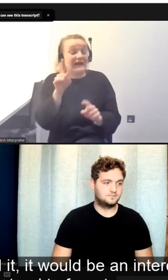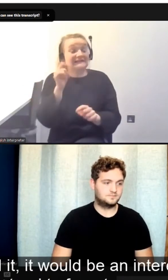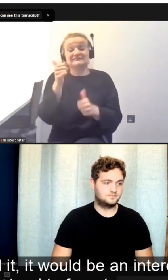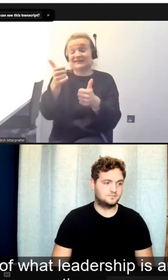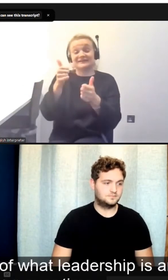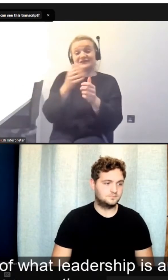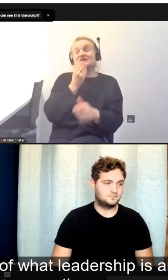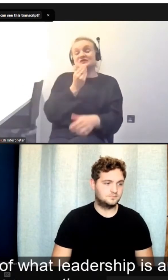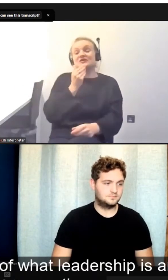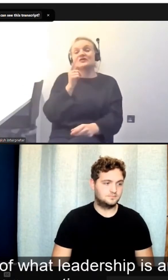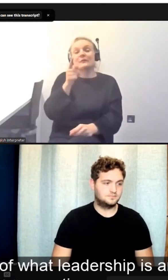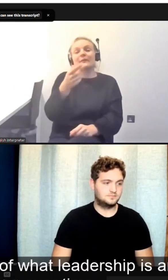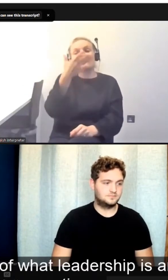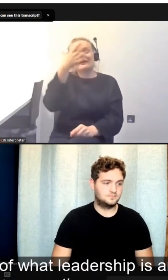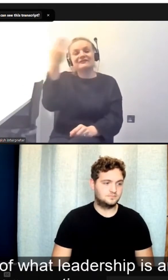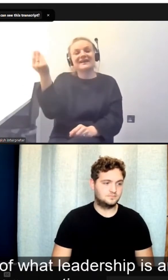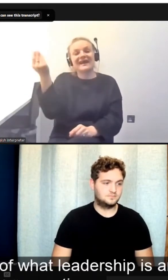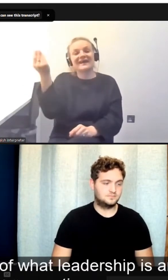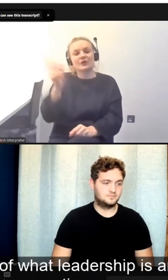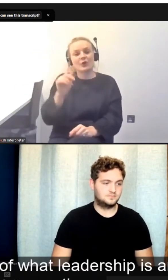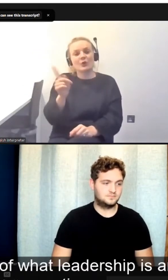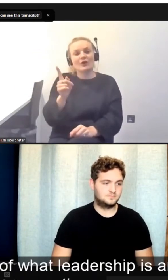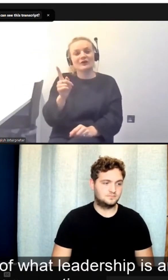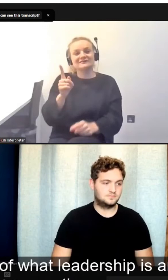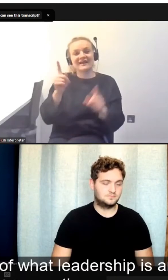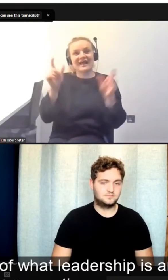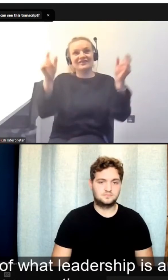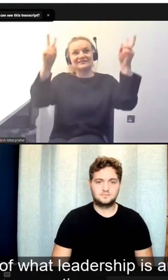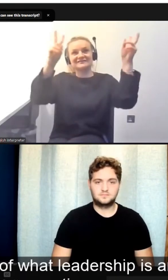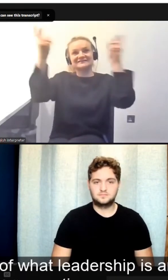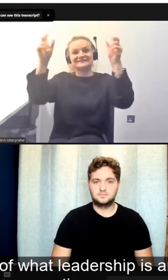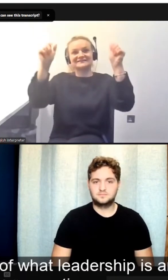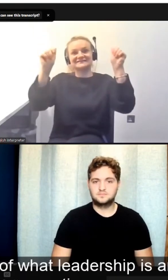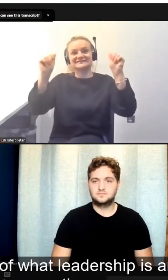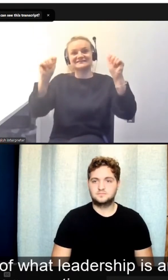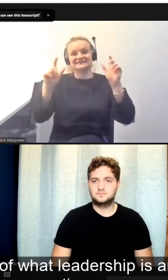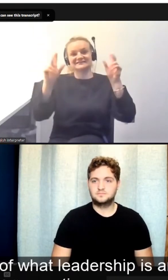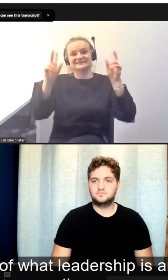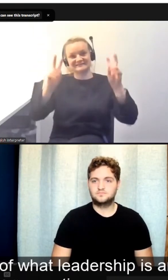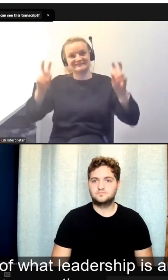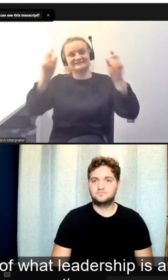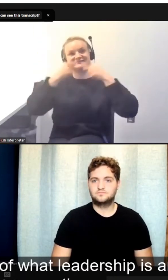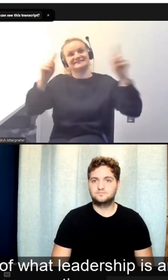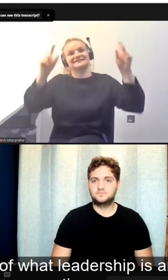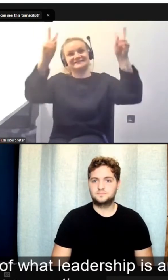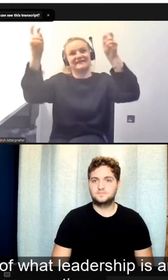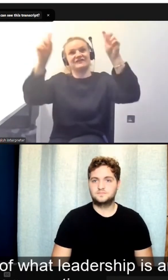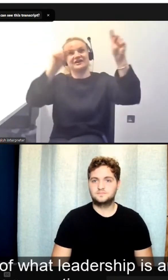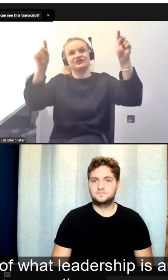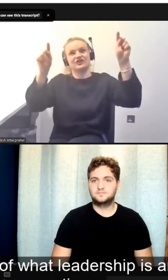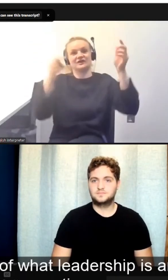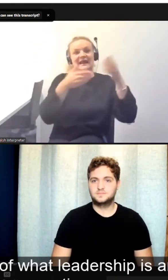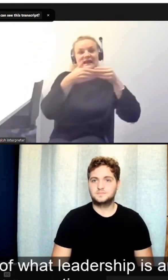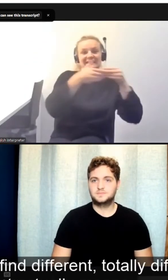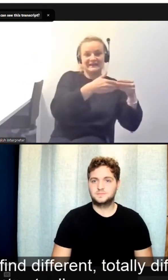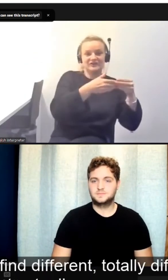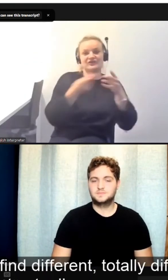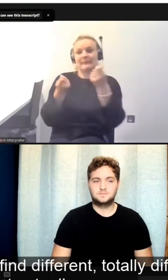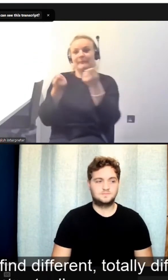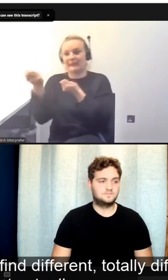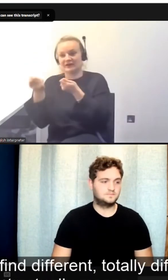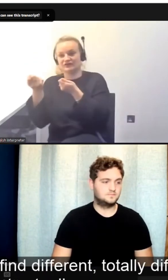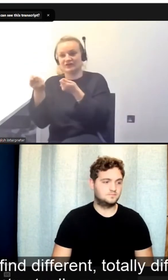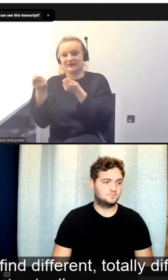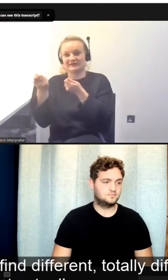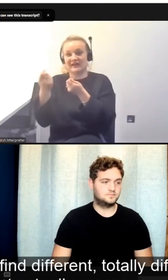forget when we're doing that is that definitions of what leadership is and what management is change over time. So if we